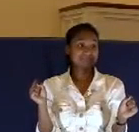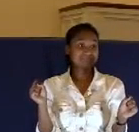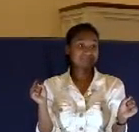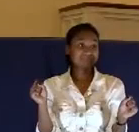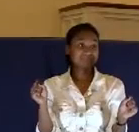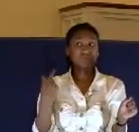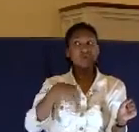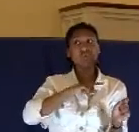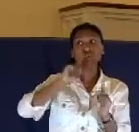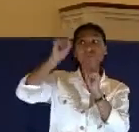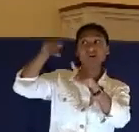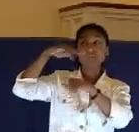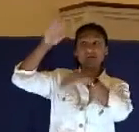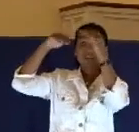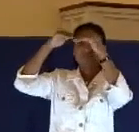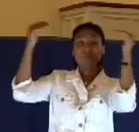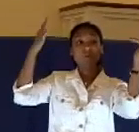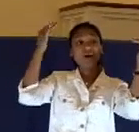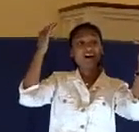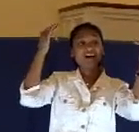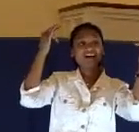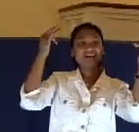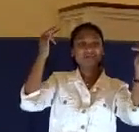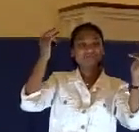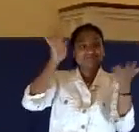We're going to heaven because Jesus didn't lose his temper.